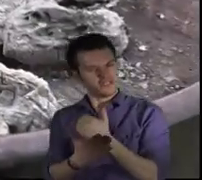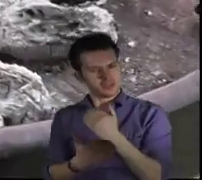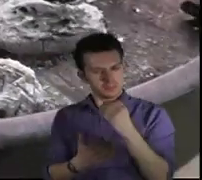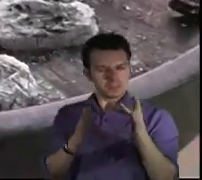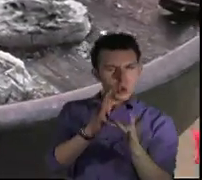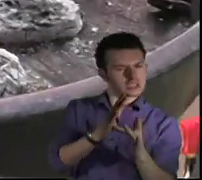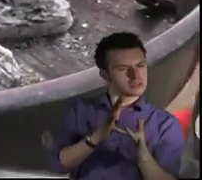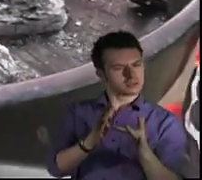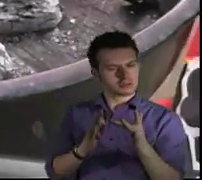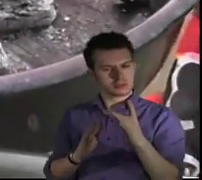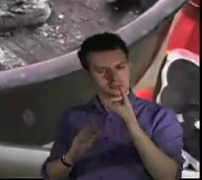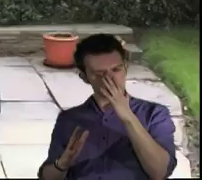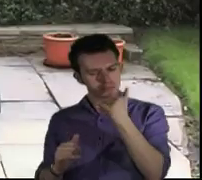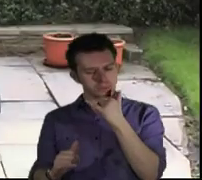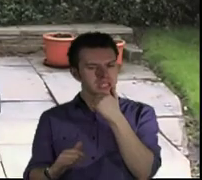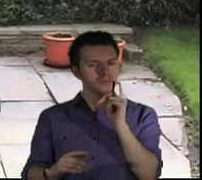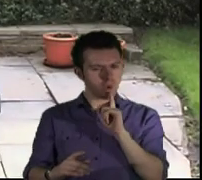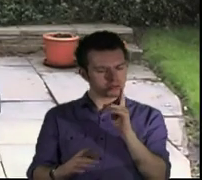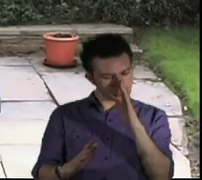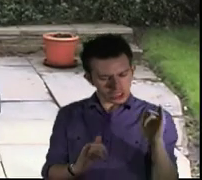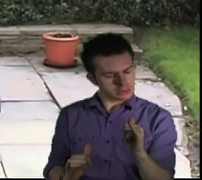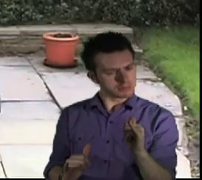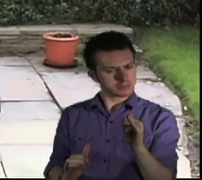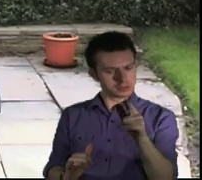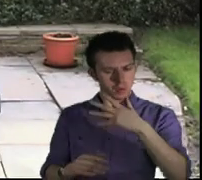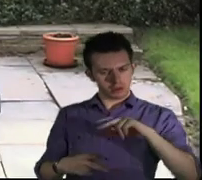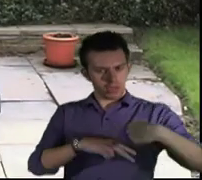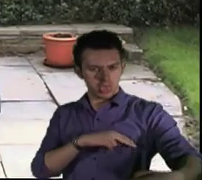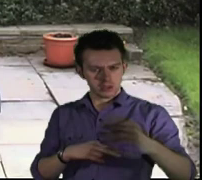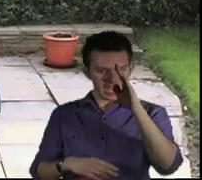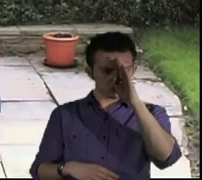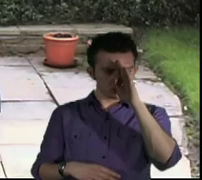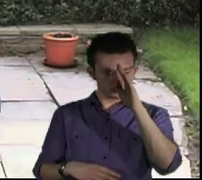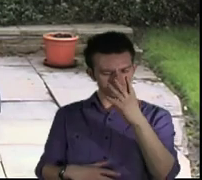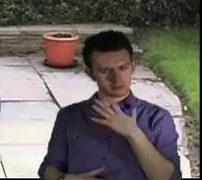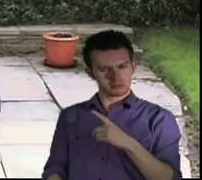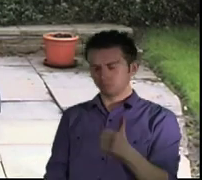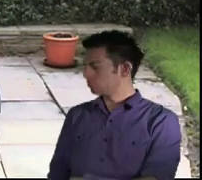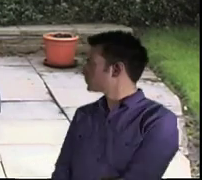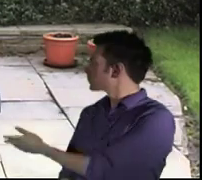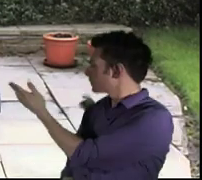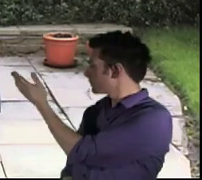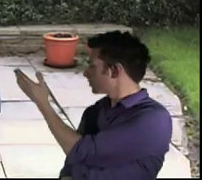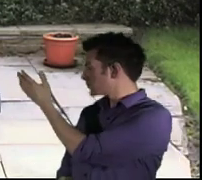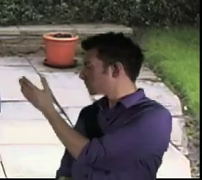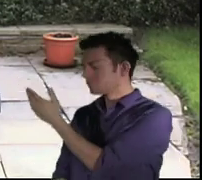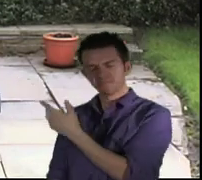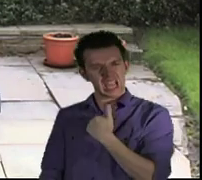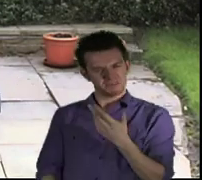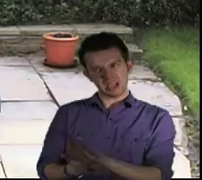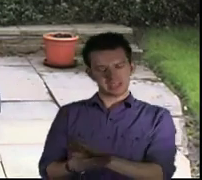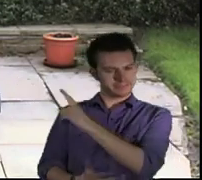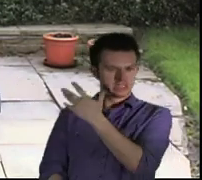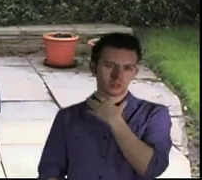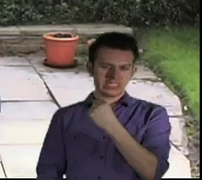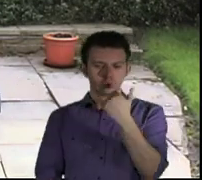Now that the charcoal is white, it is ready to put the food on it. Make sure it's thoroughly defrostened though. You may even want to put it